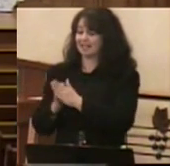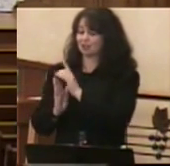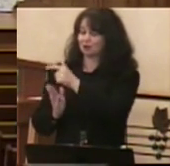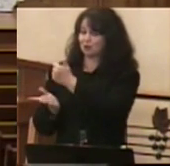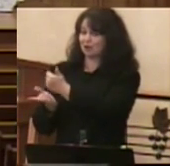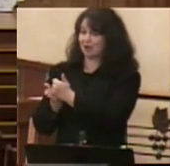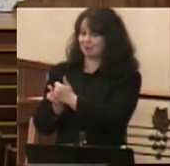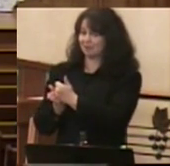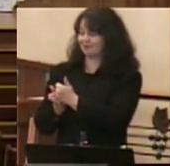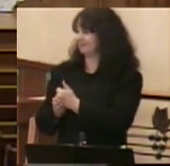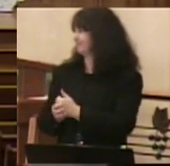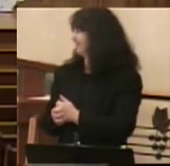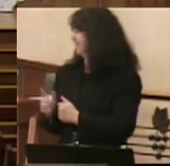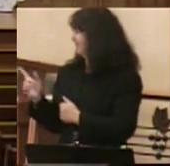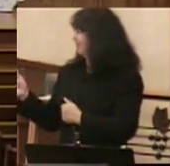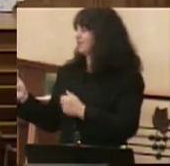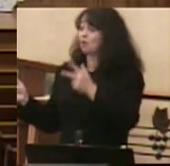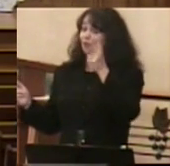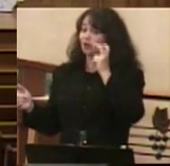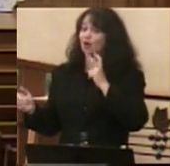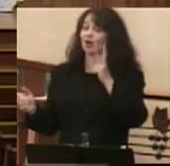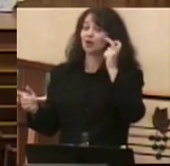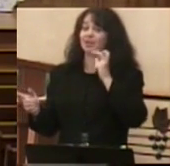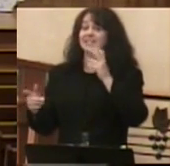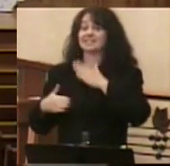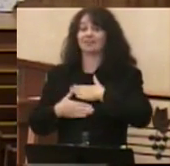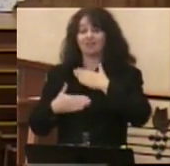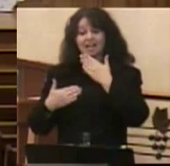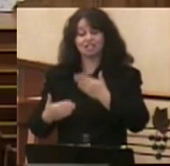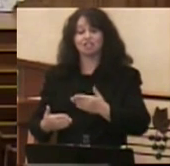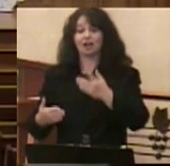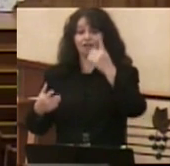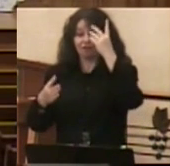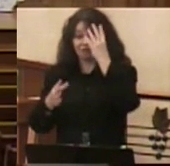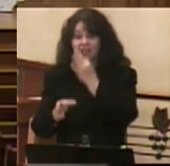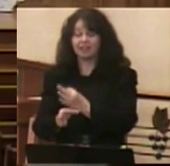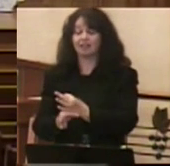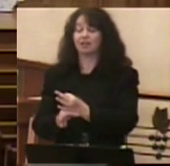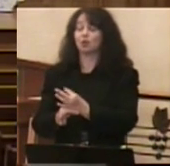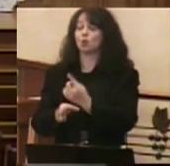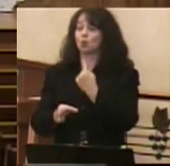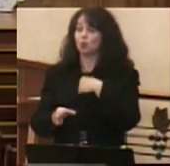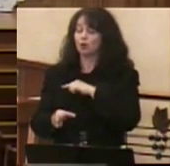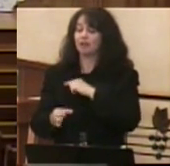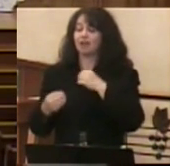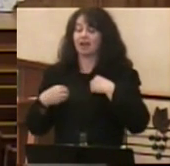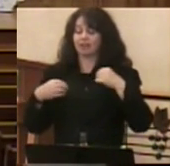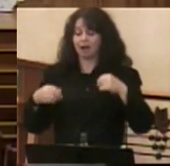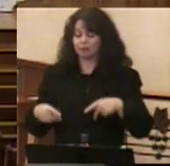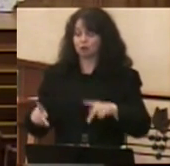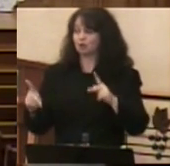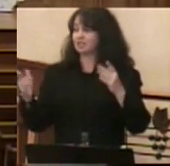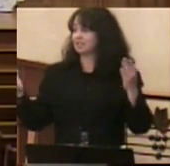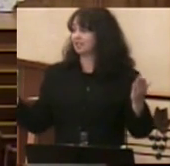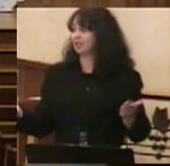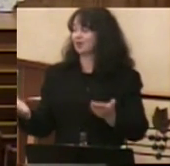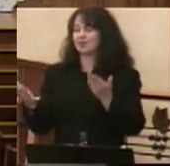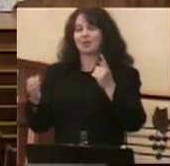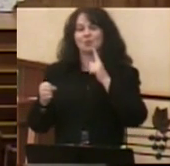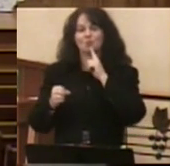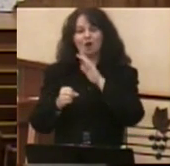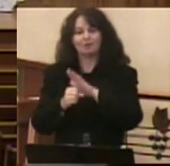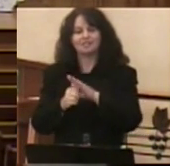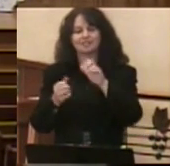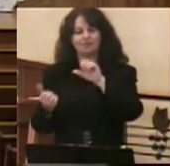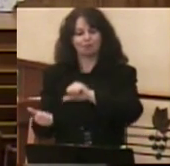have heard this renouncing, after we have this confession of faith, after we have opportunity to hear an affirmation of